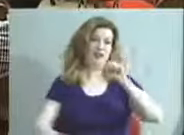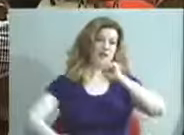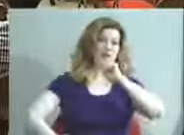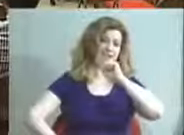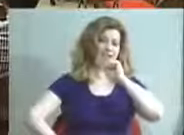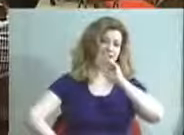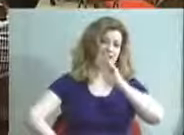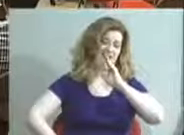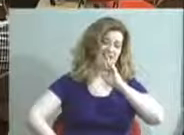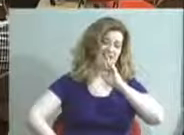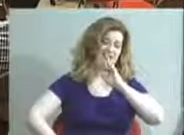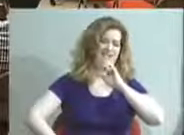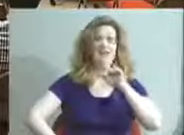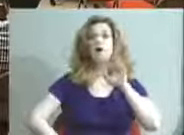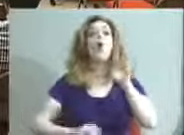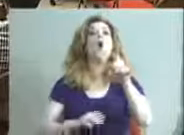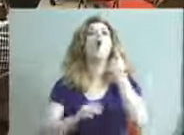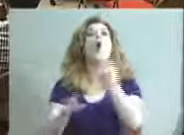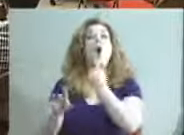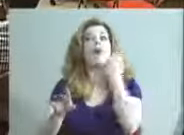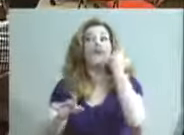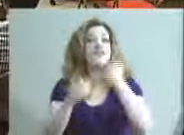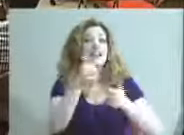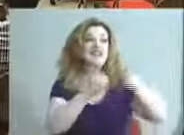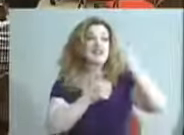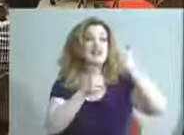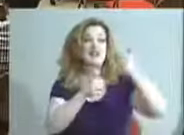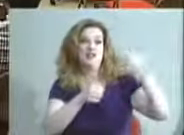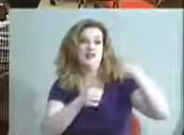Only if I can get the superintendent to dance along to the video.